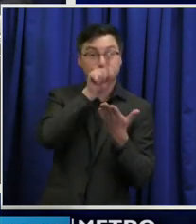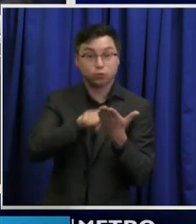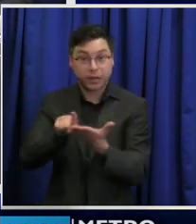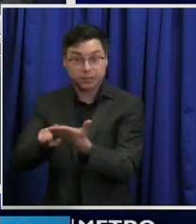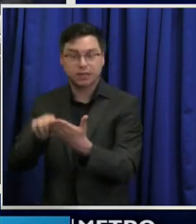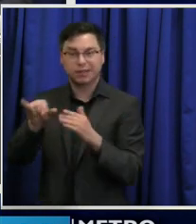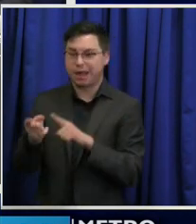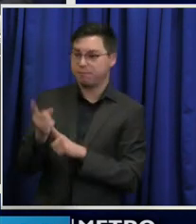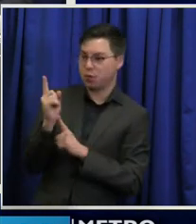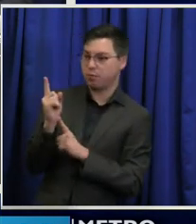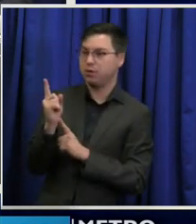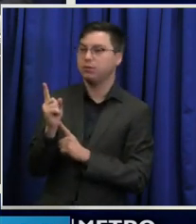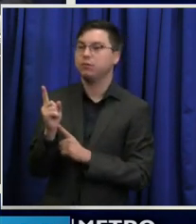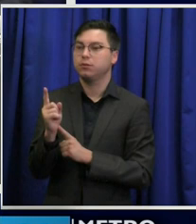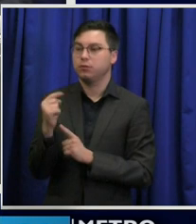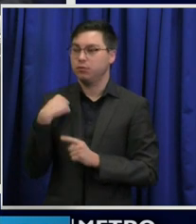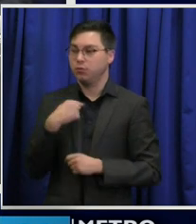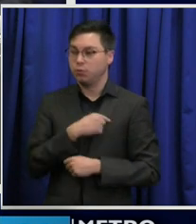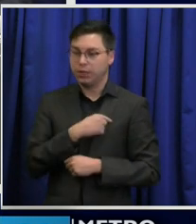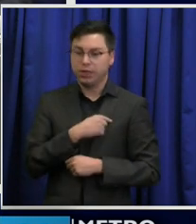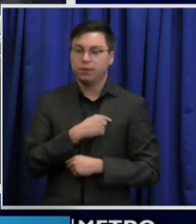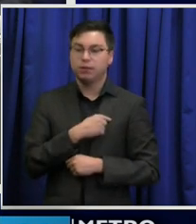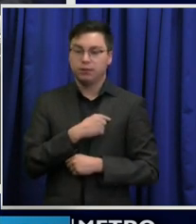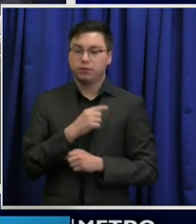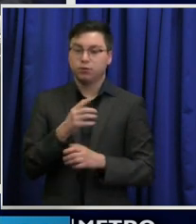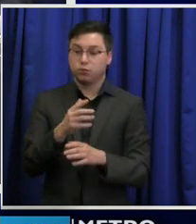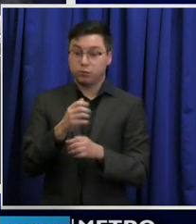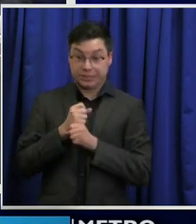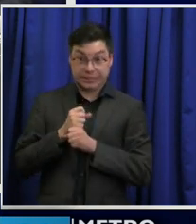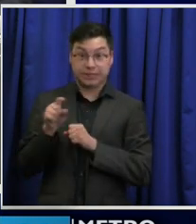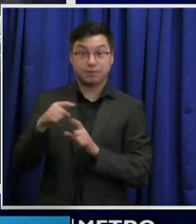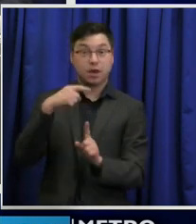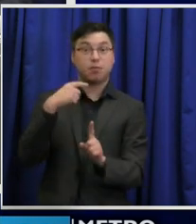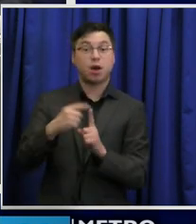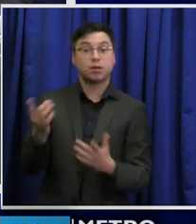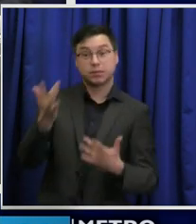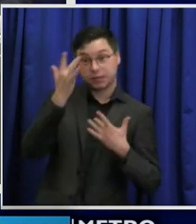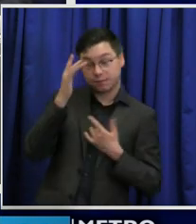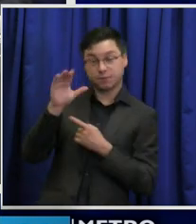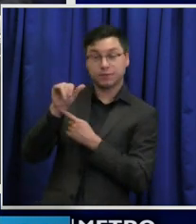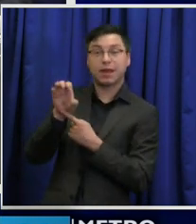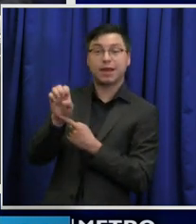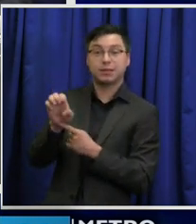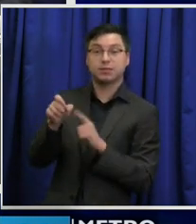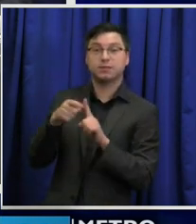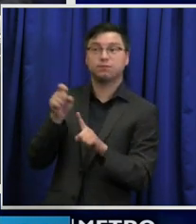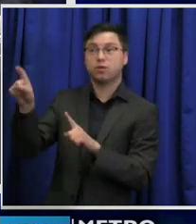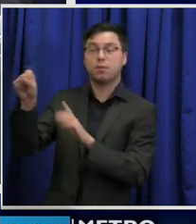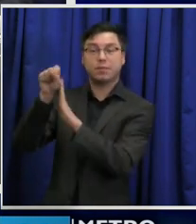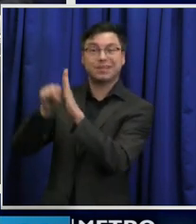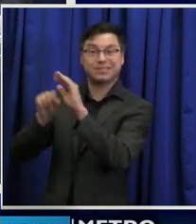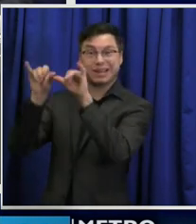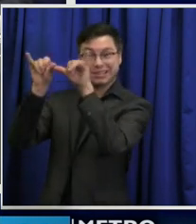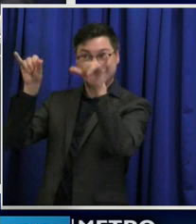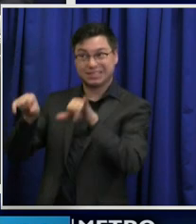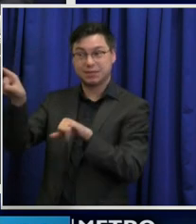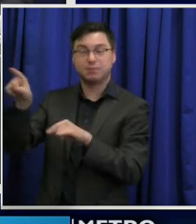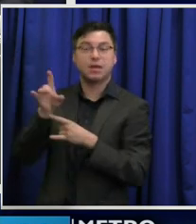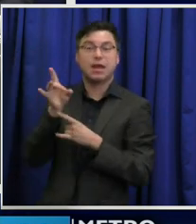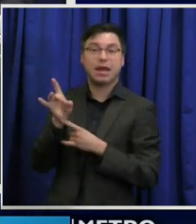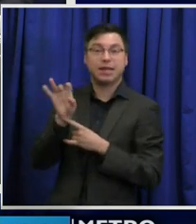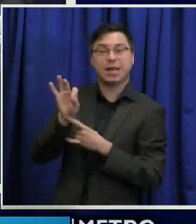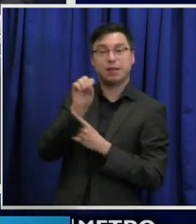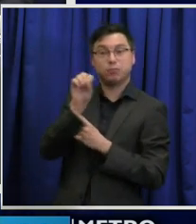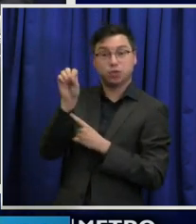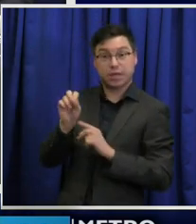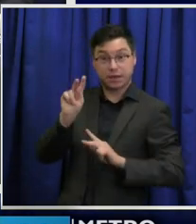we receive a positive case from the NDS state system, 89% of